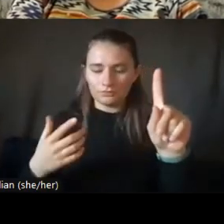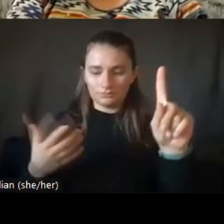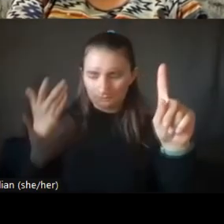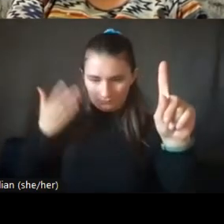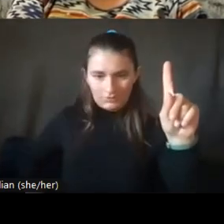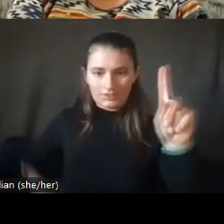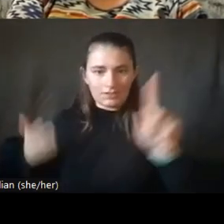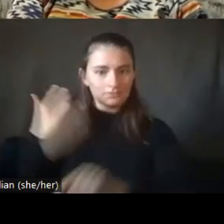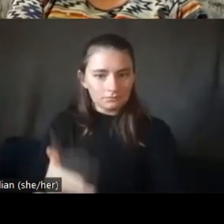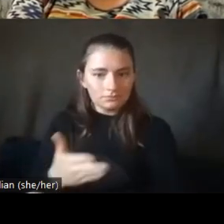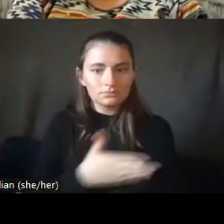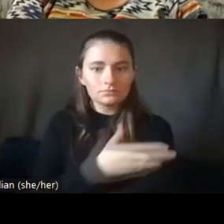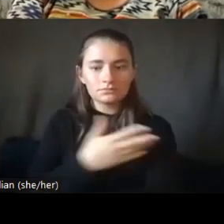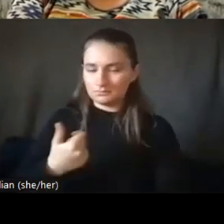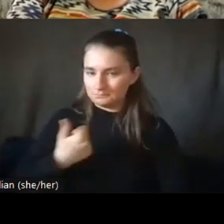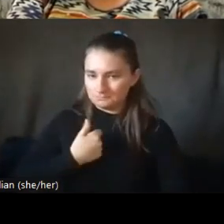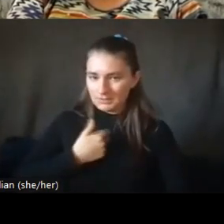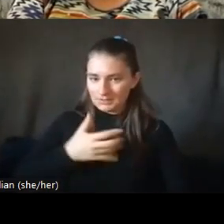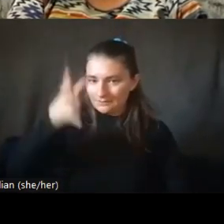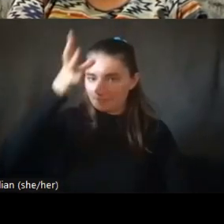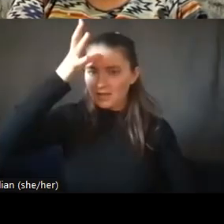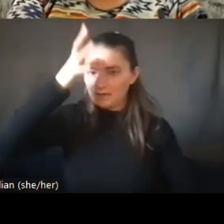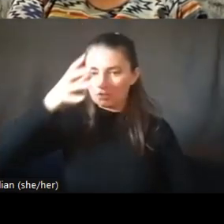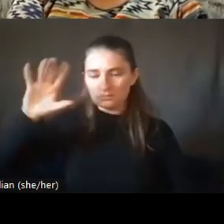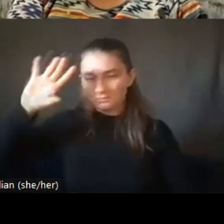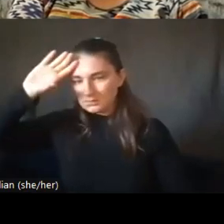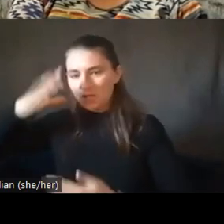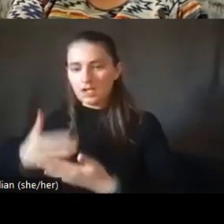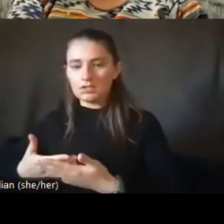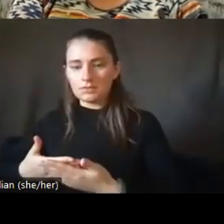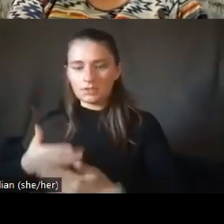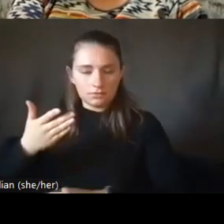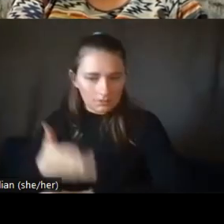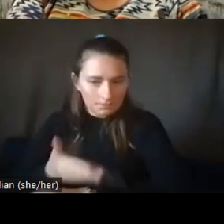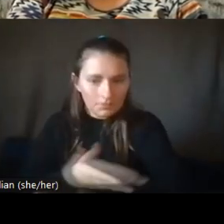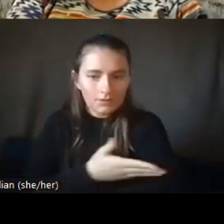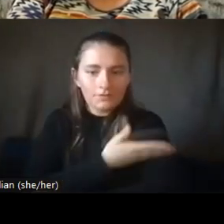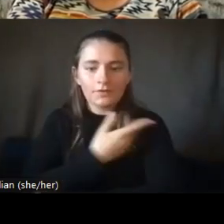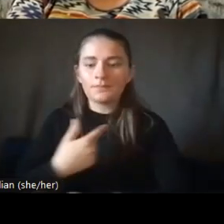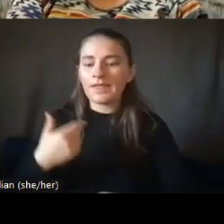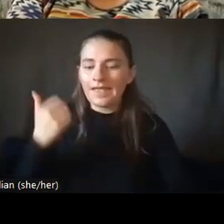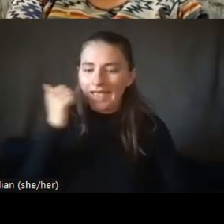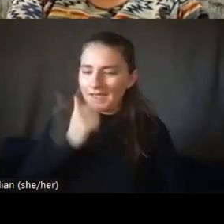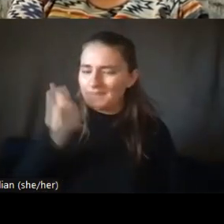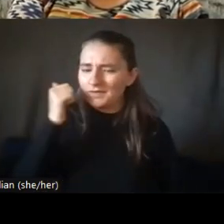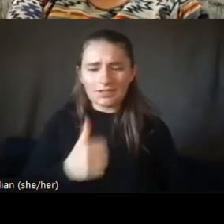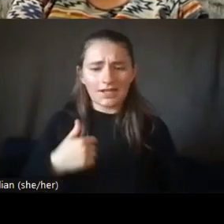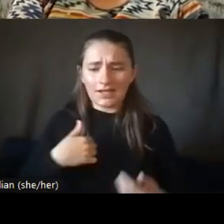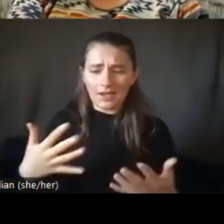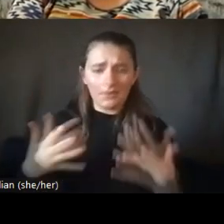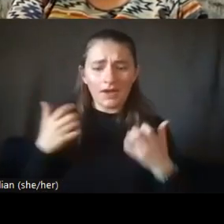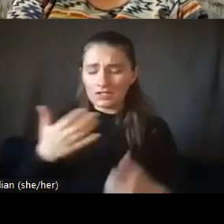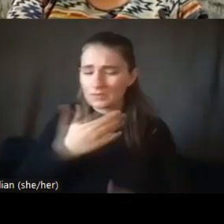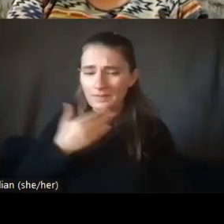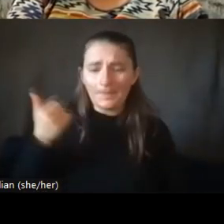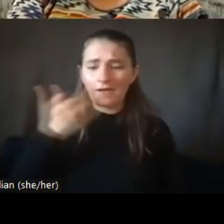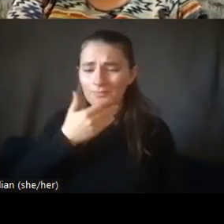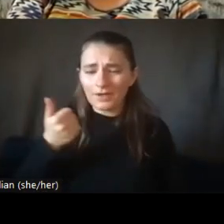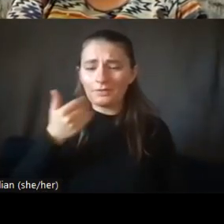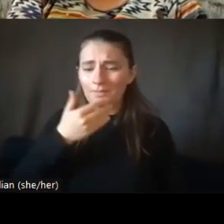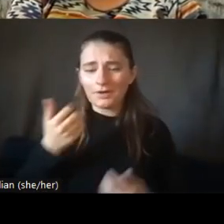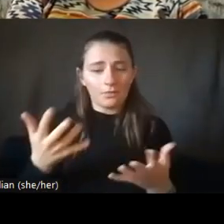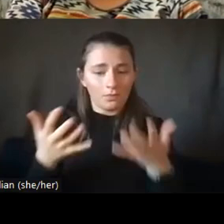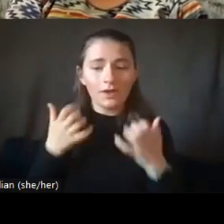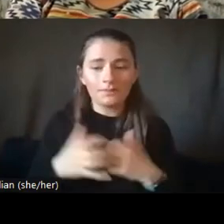a better father, to be a better husband, but really to be better every single day. And really to put myself in places